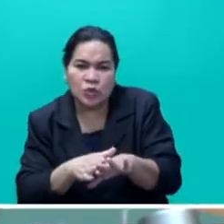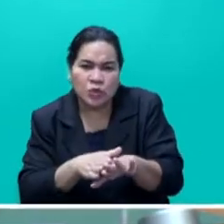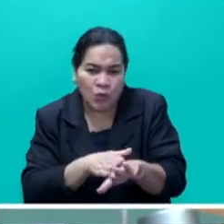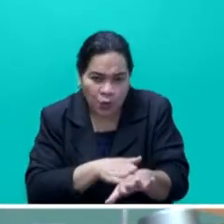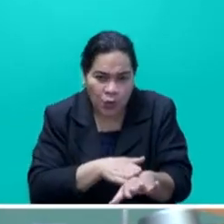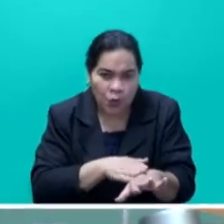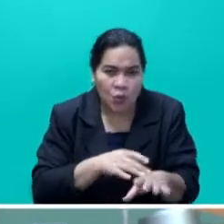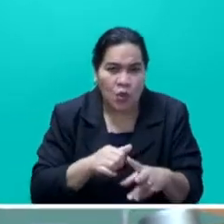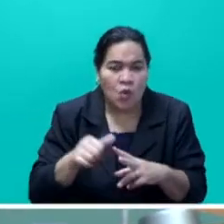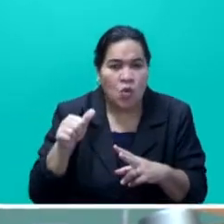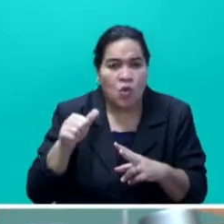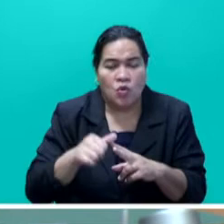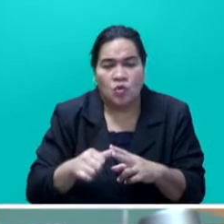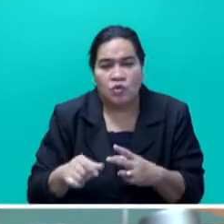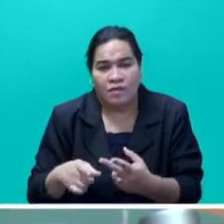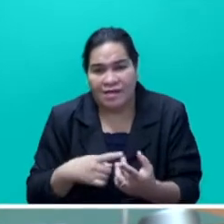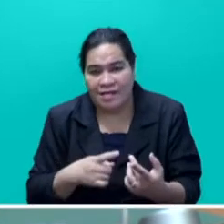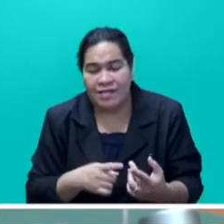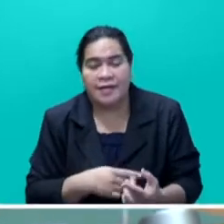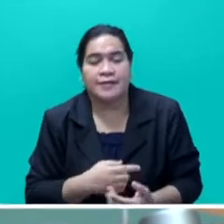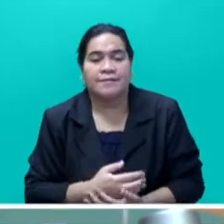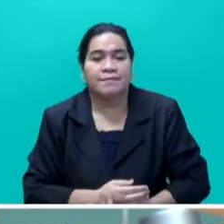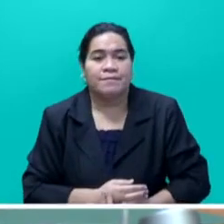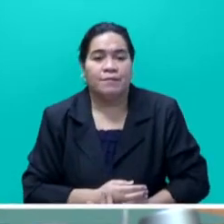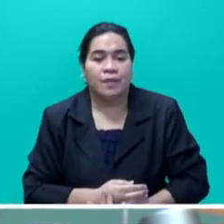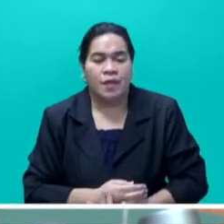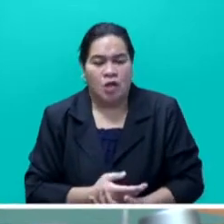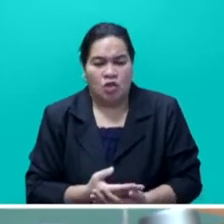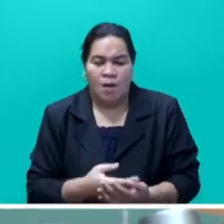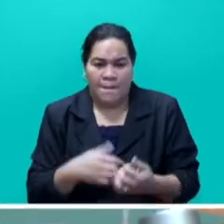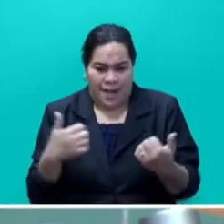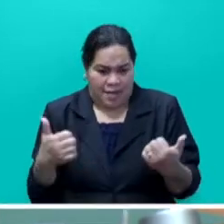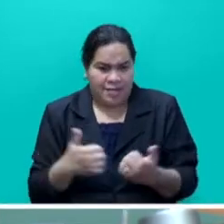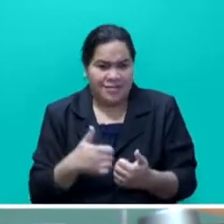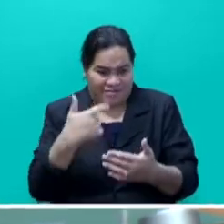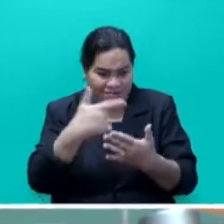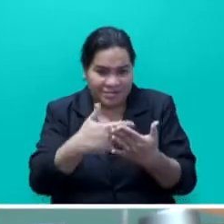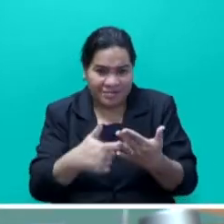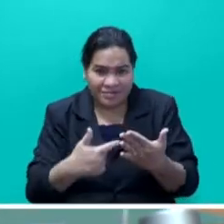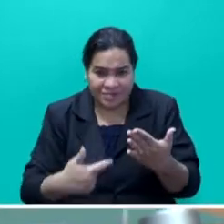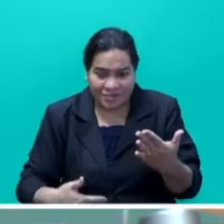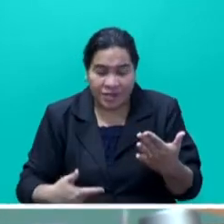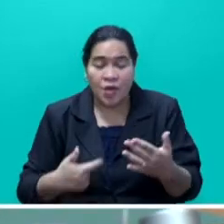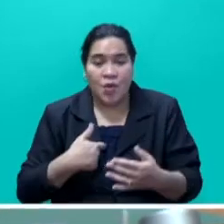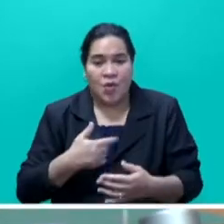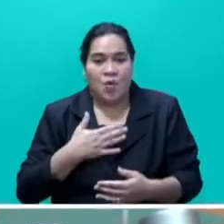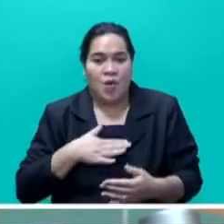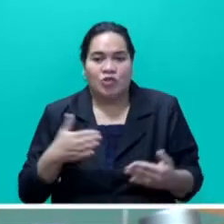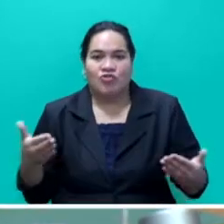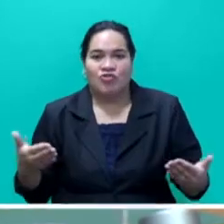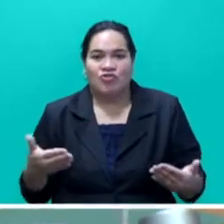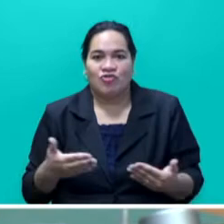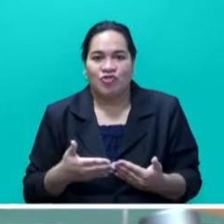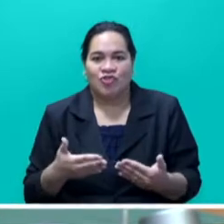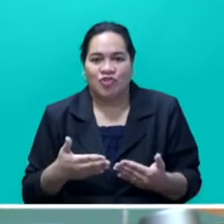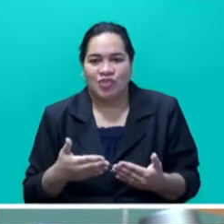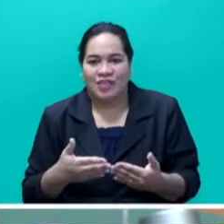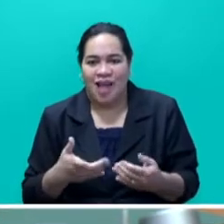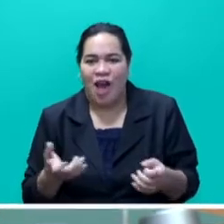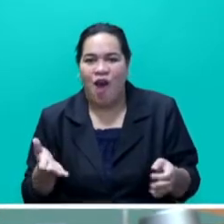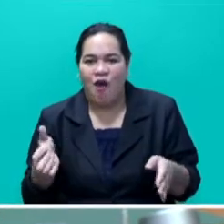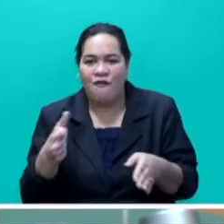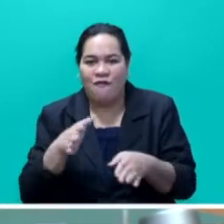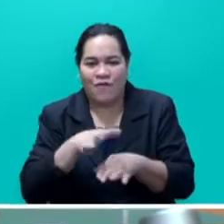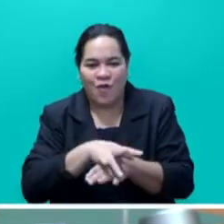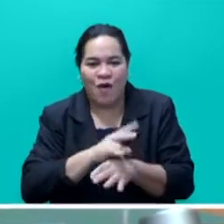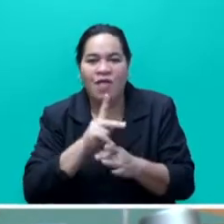Speaker Sayer. Mr Speaker Sayer, to address these constraints, please allow me to introduce and provide an overview of some of the programs